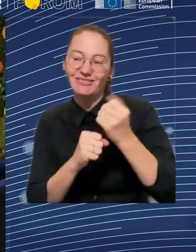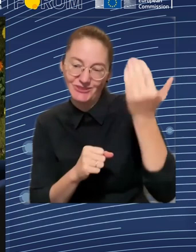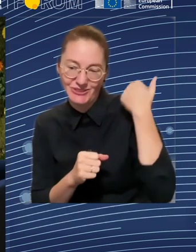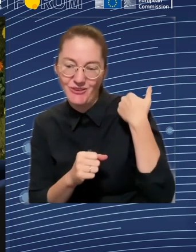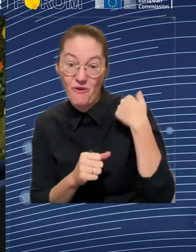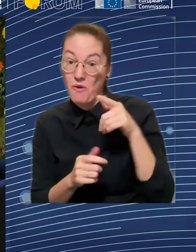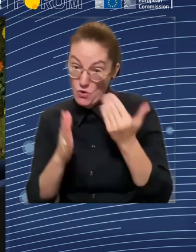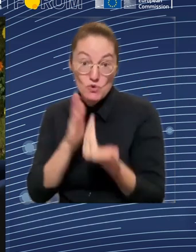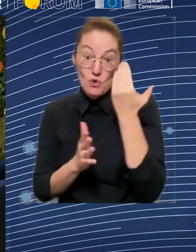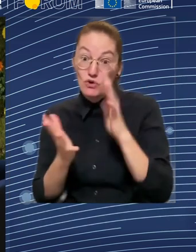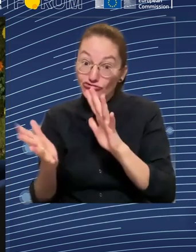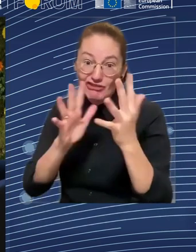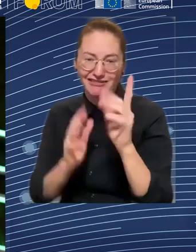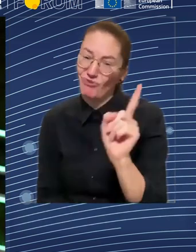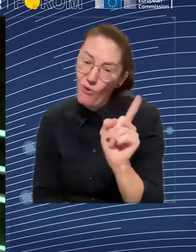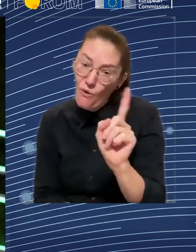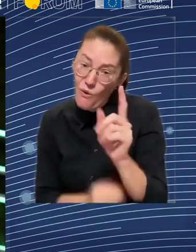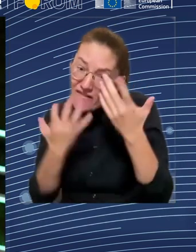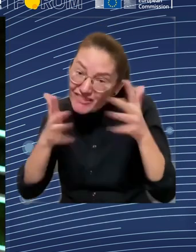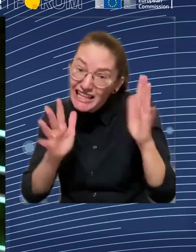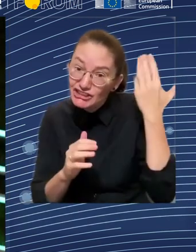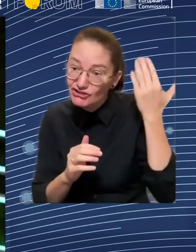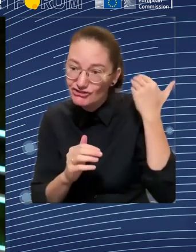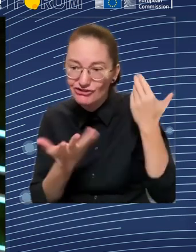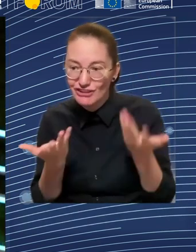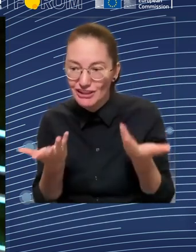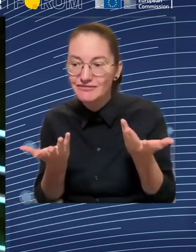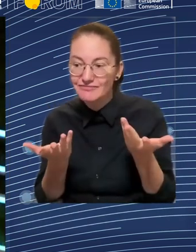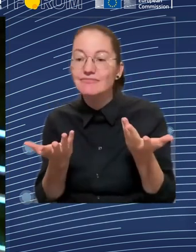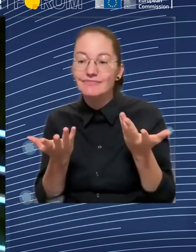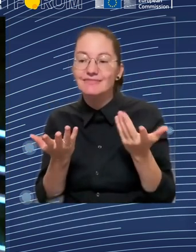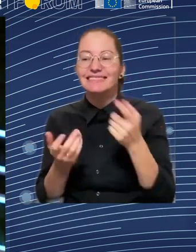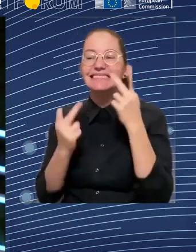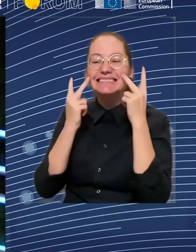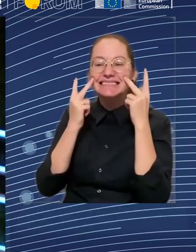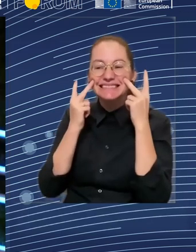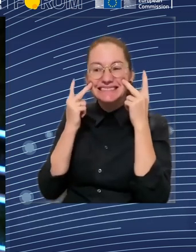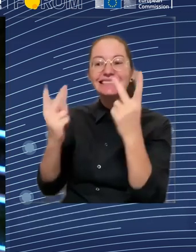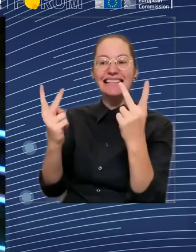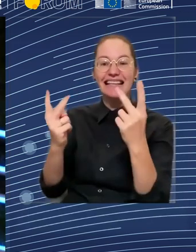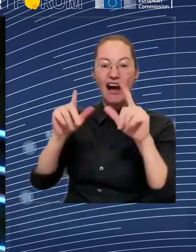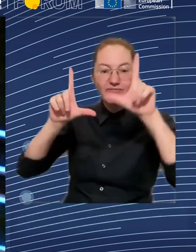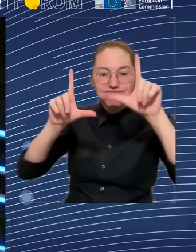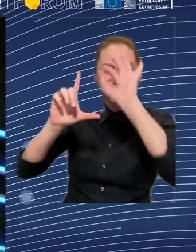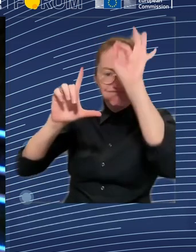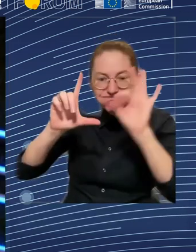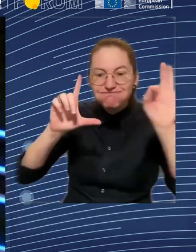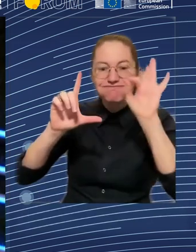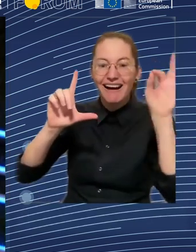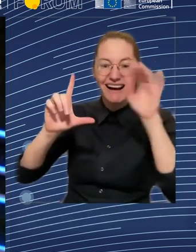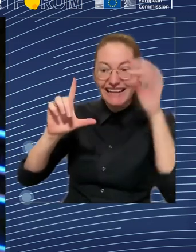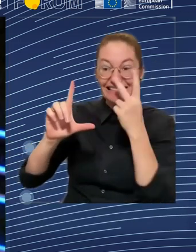With population aging, there will be a lot of pressure to spend more towards older people. That's what we see in social protection